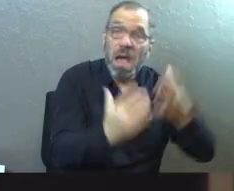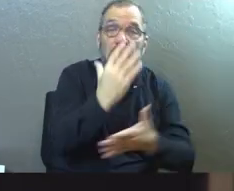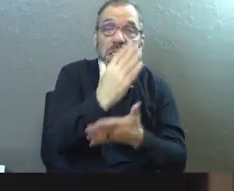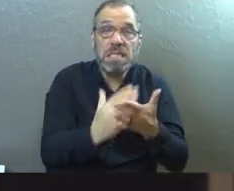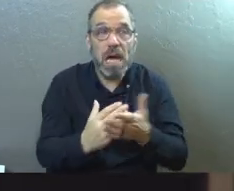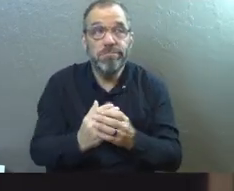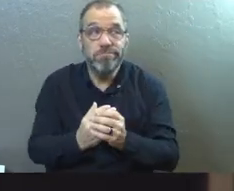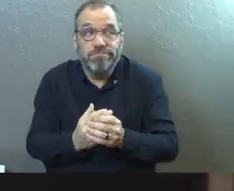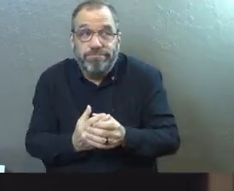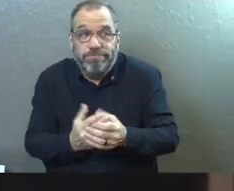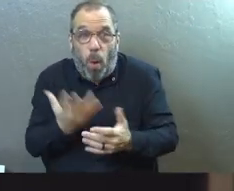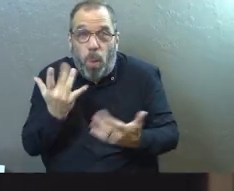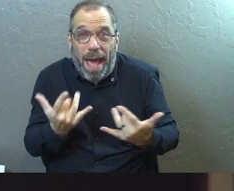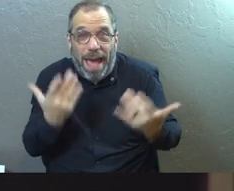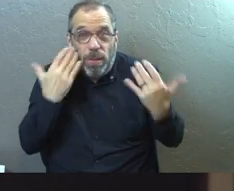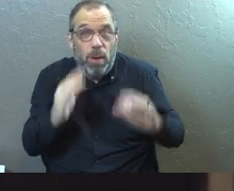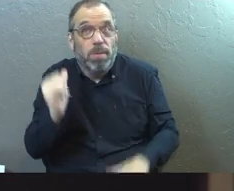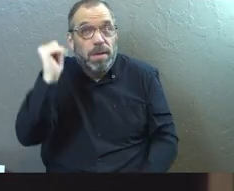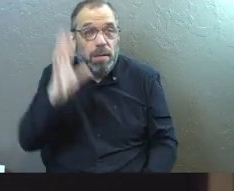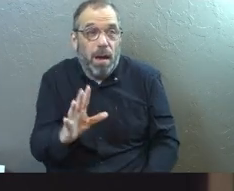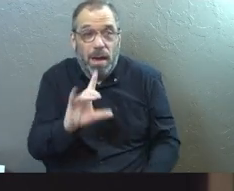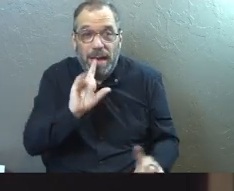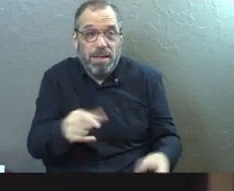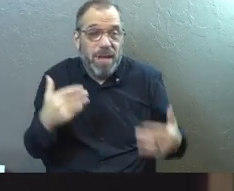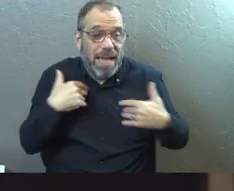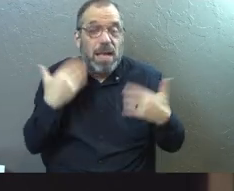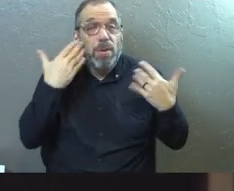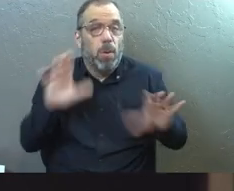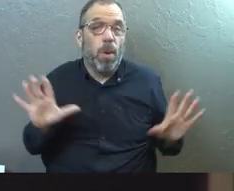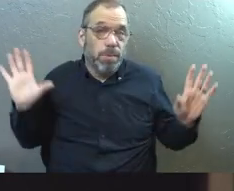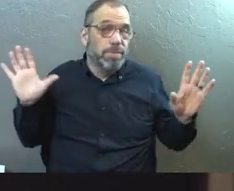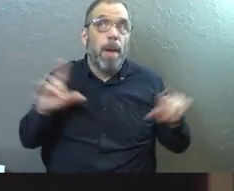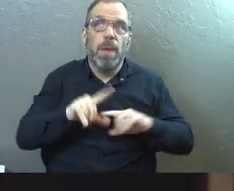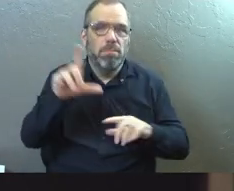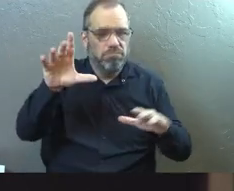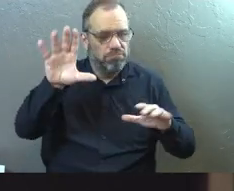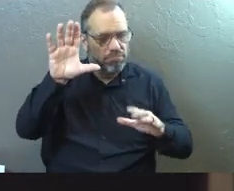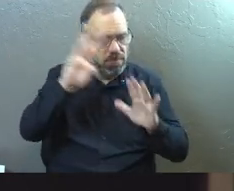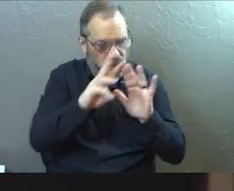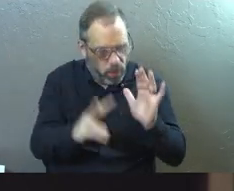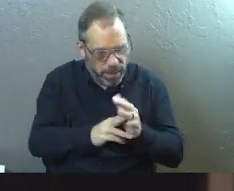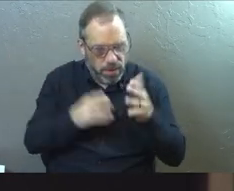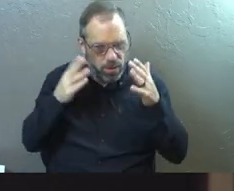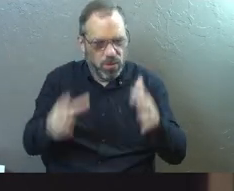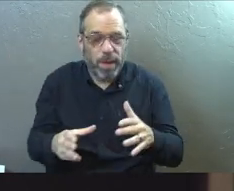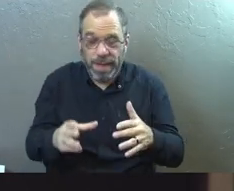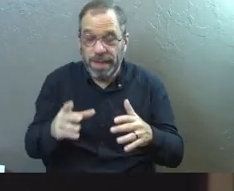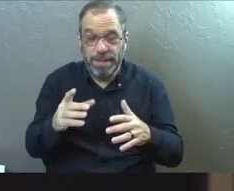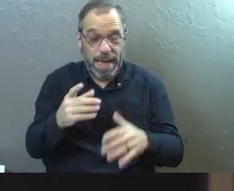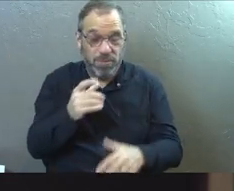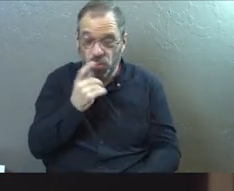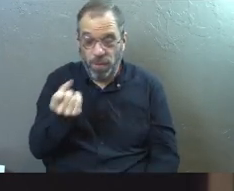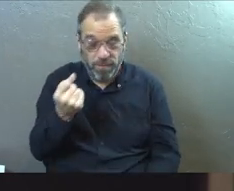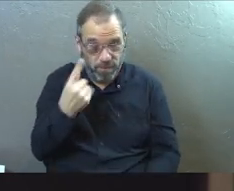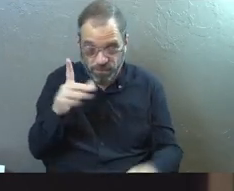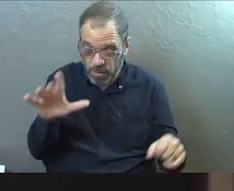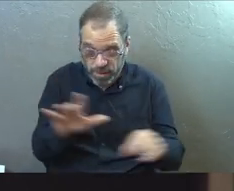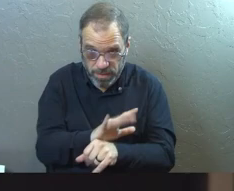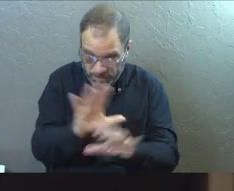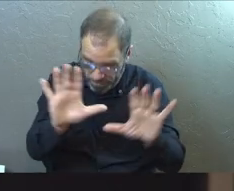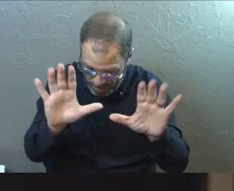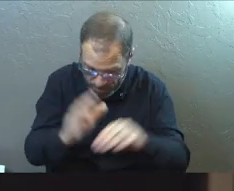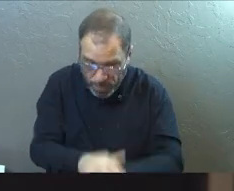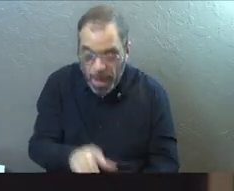some that we just don't know the answer to because God is God and he is sovereign and has a way and a will that we can't completely see, right, and understand.